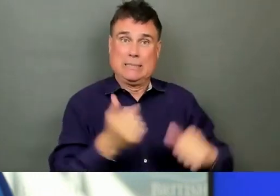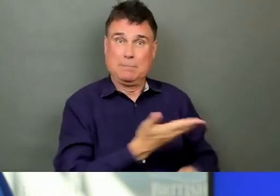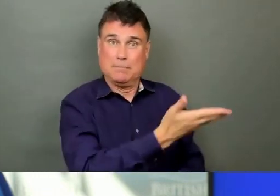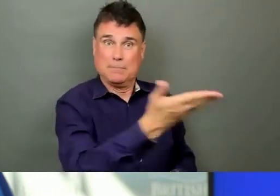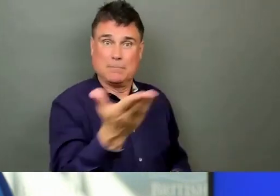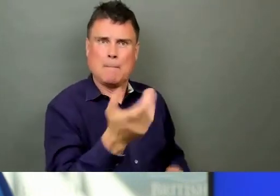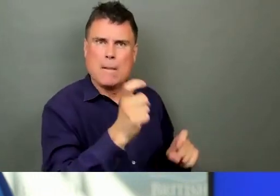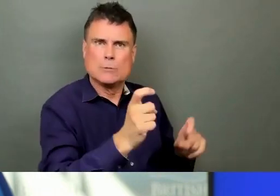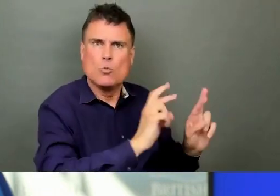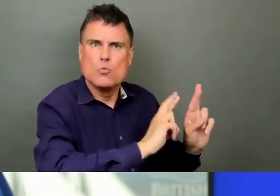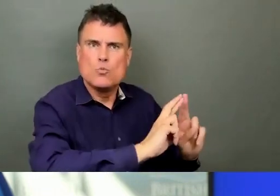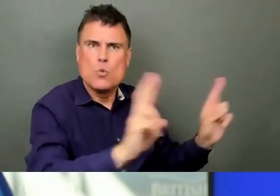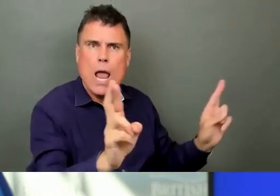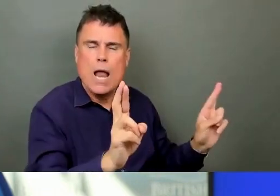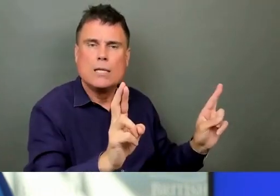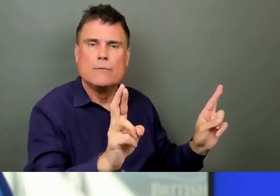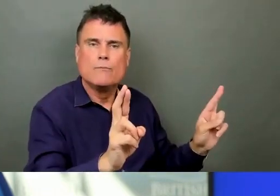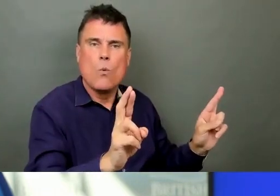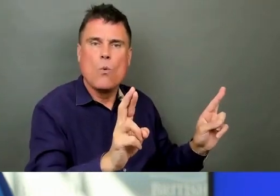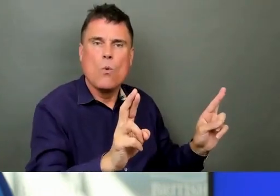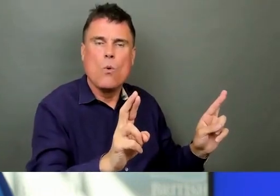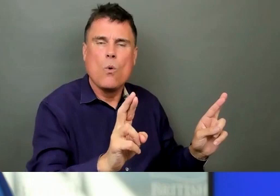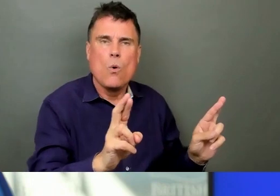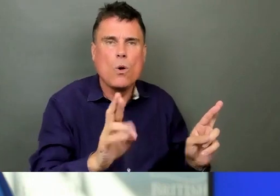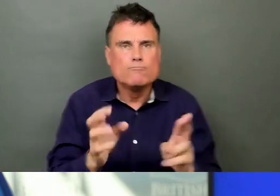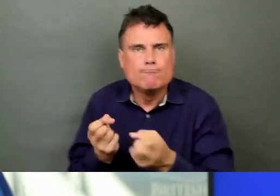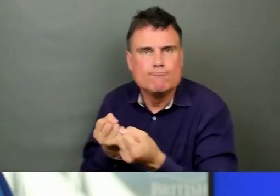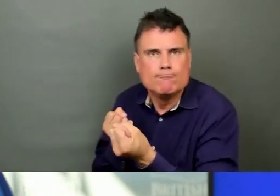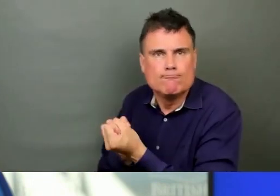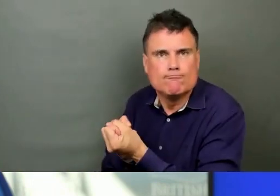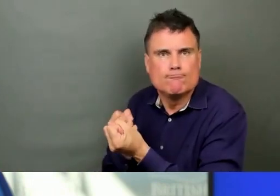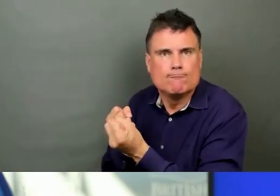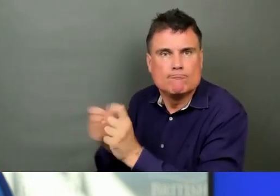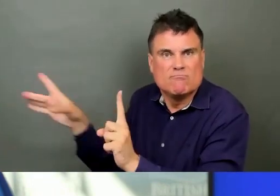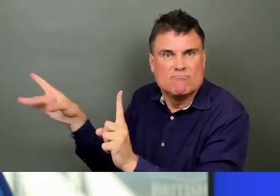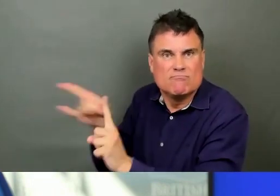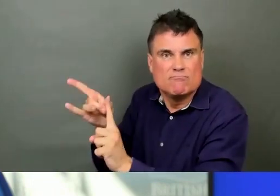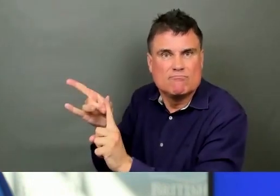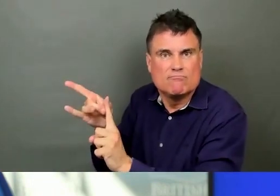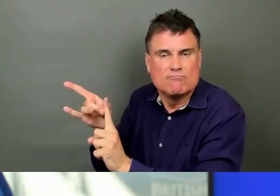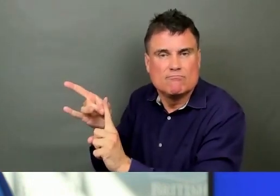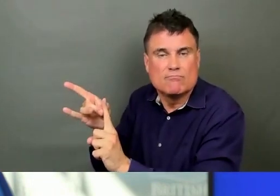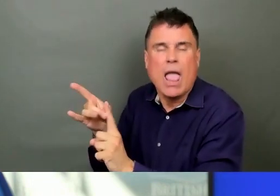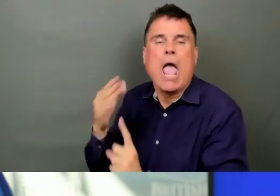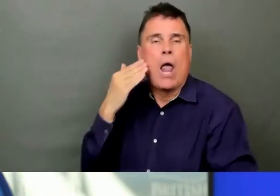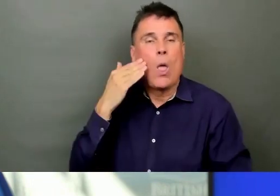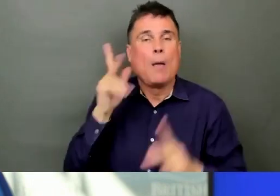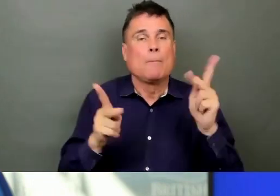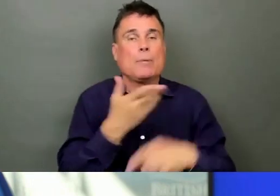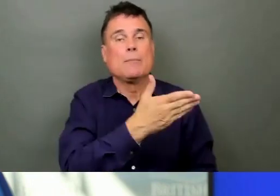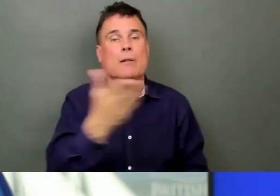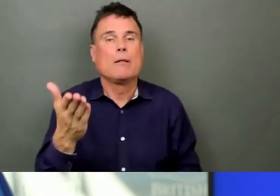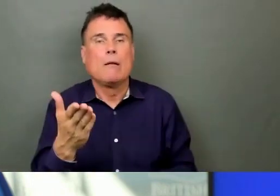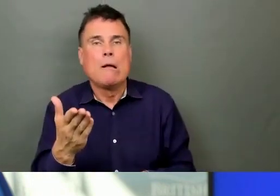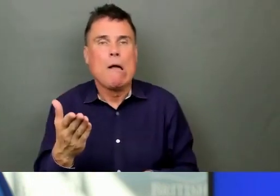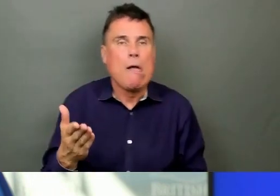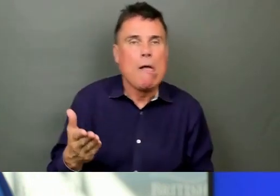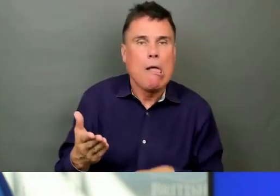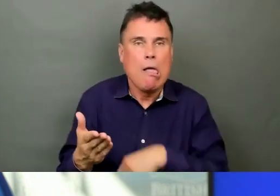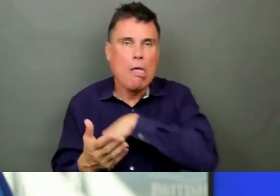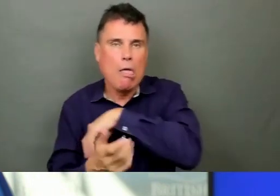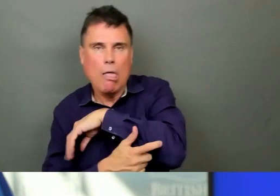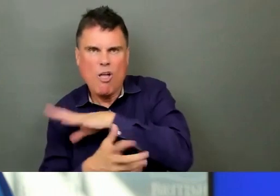approach. But this is only us, all of us together in BC. We have to work together at this stage in the pandemic, as we have throughout,